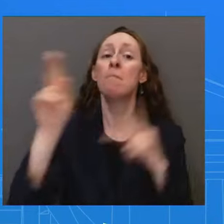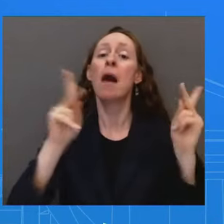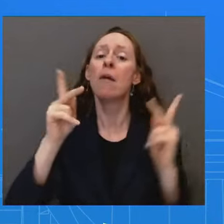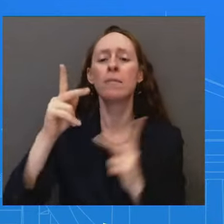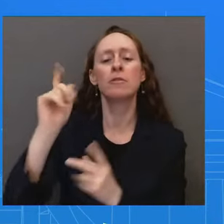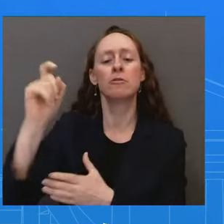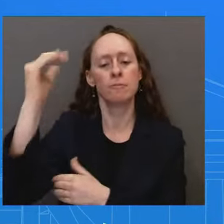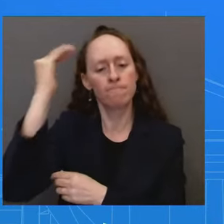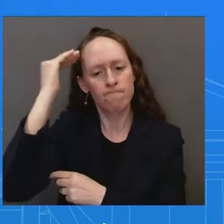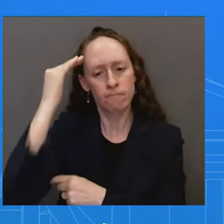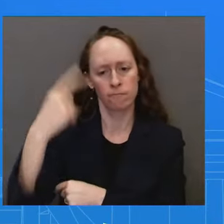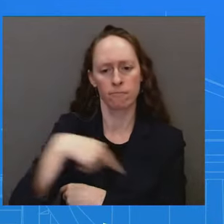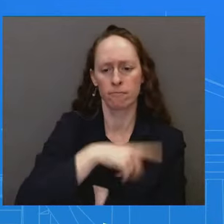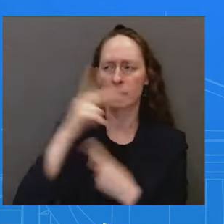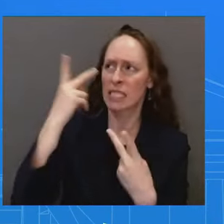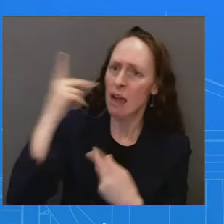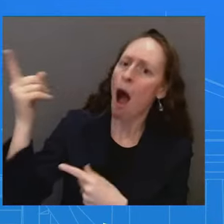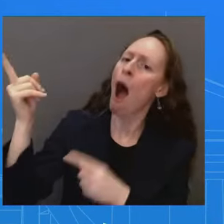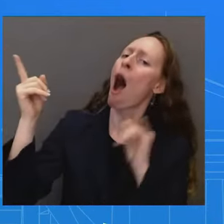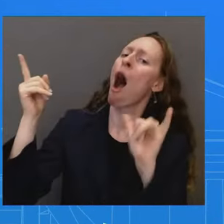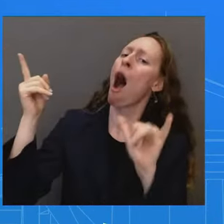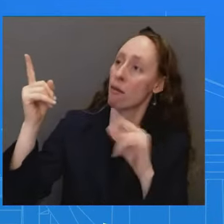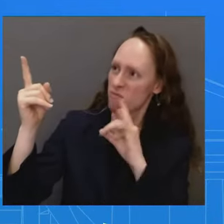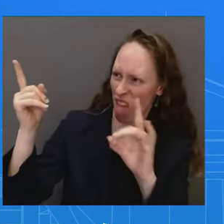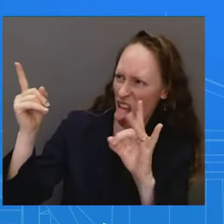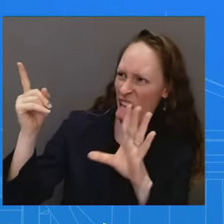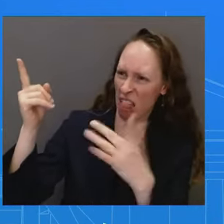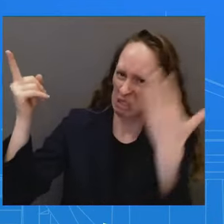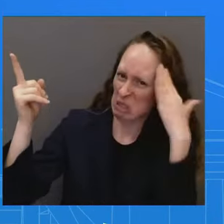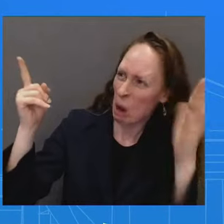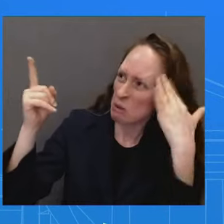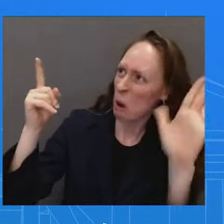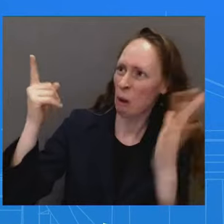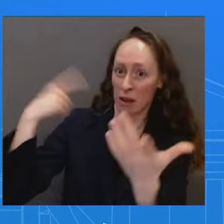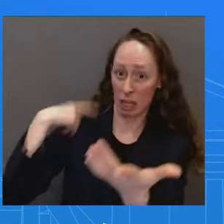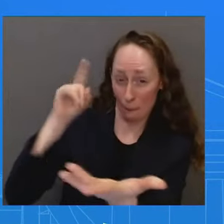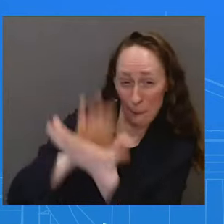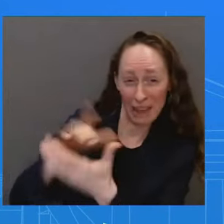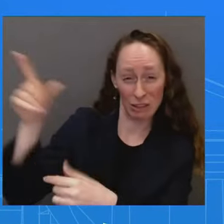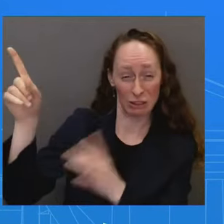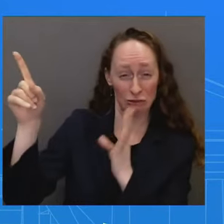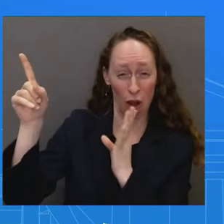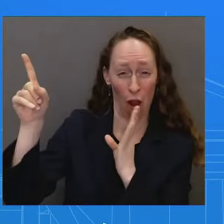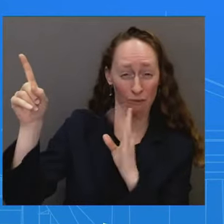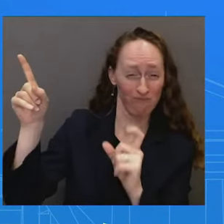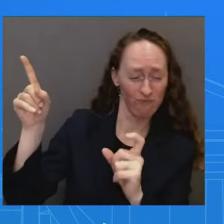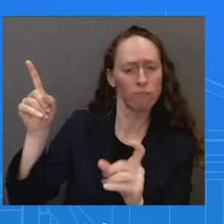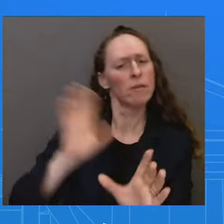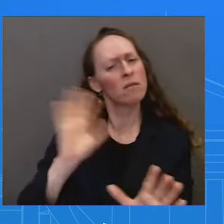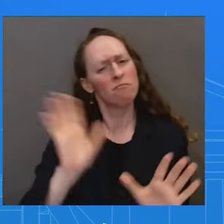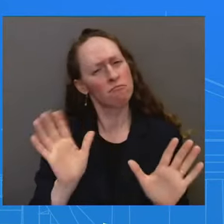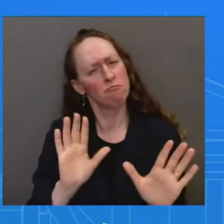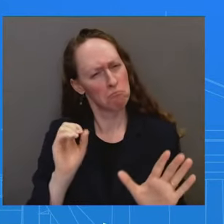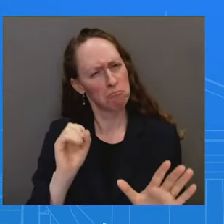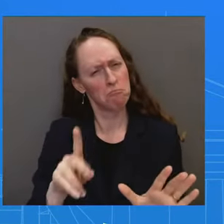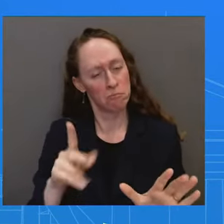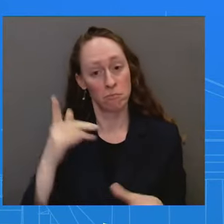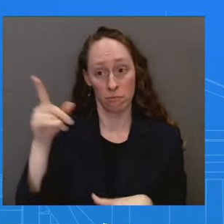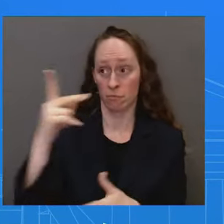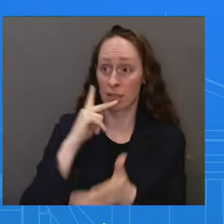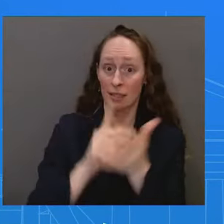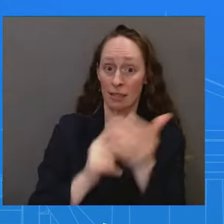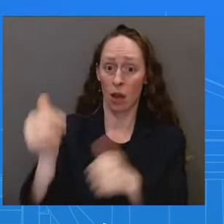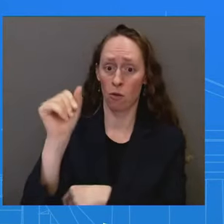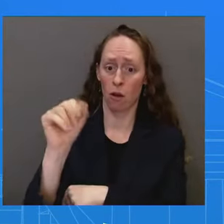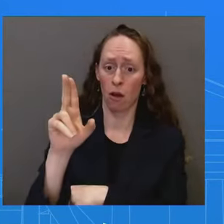on every single issue. But in, in every way, Secretary Austin has been an exceptional defense secretary and he still has the full